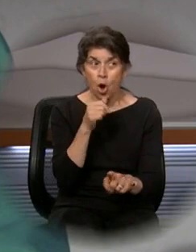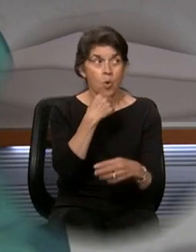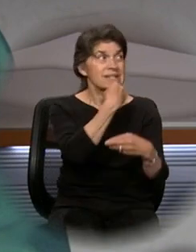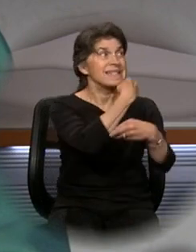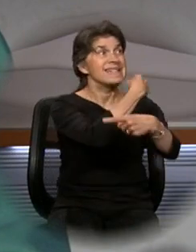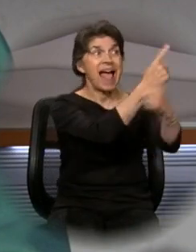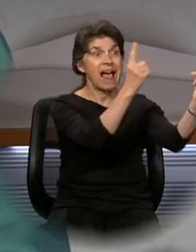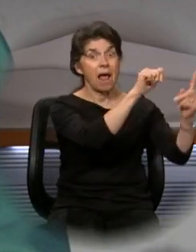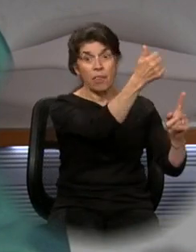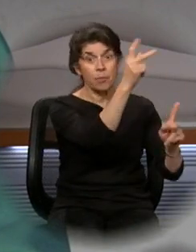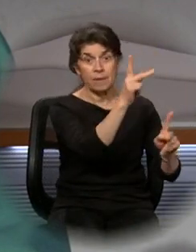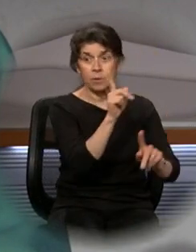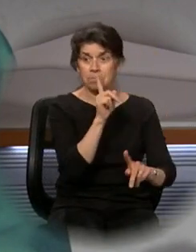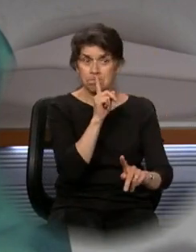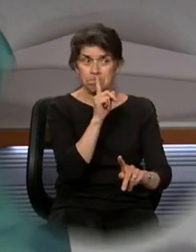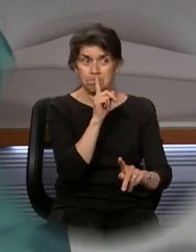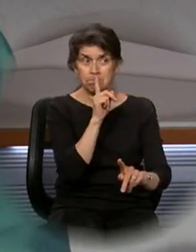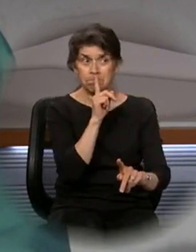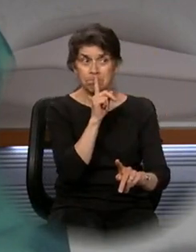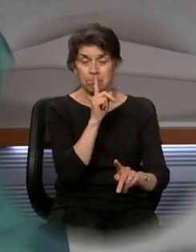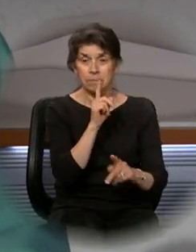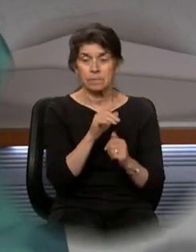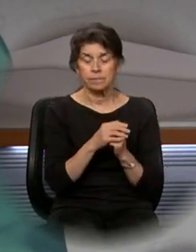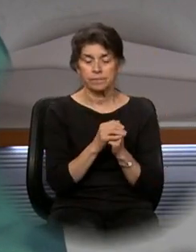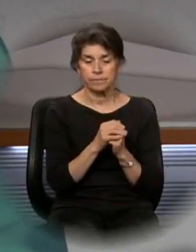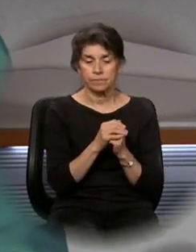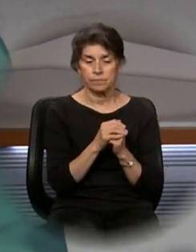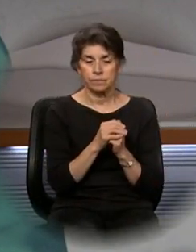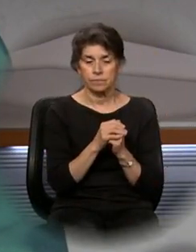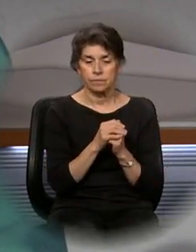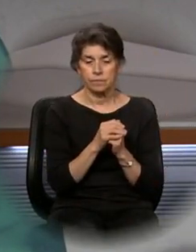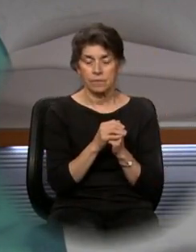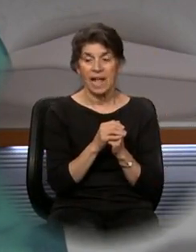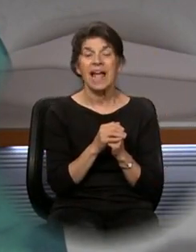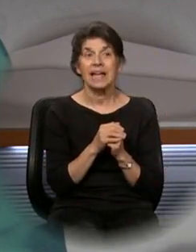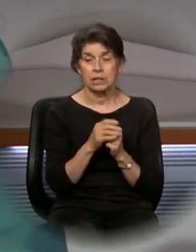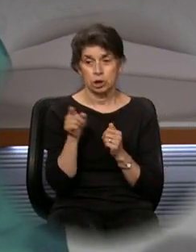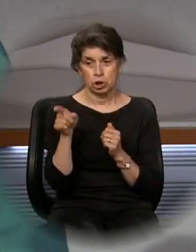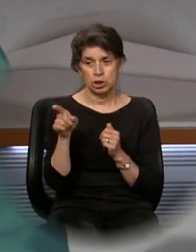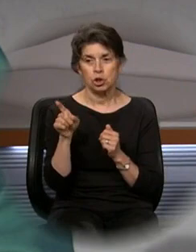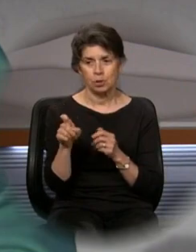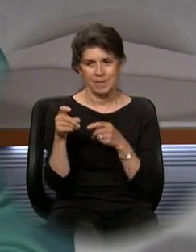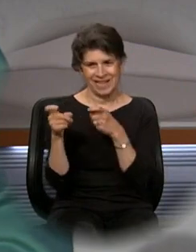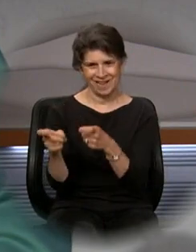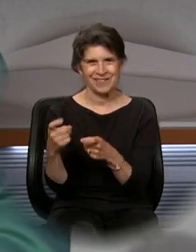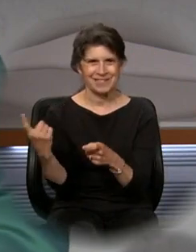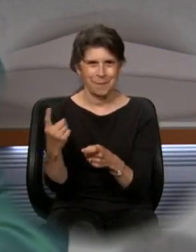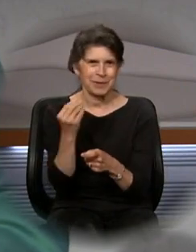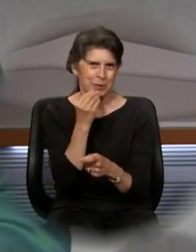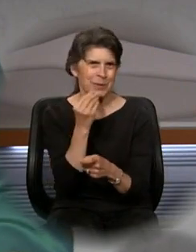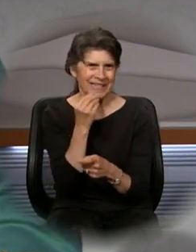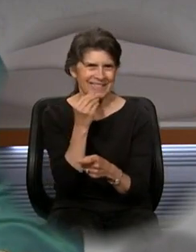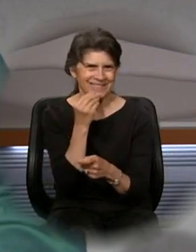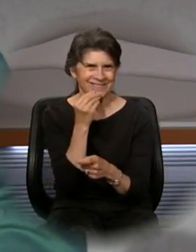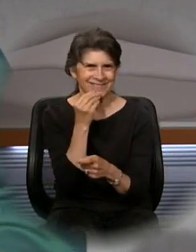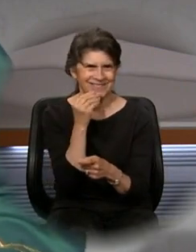and said that she should be given something to eat. The